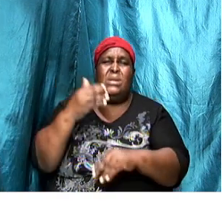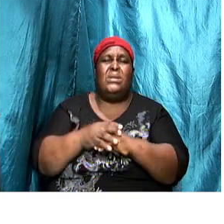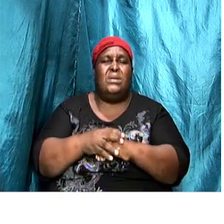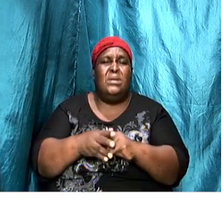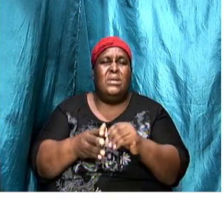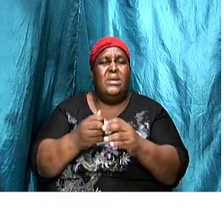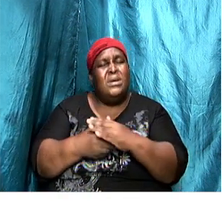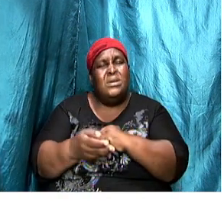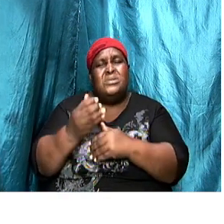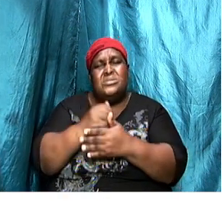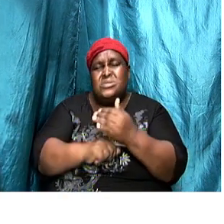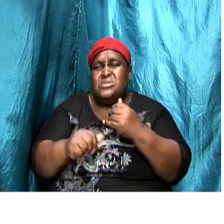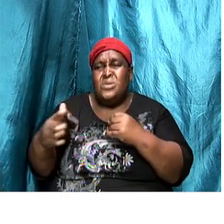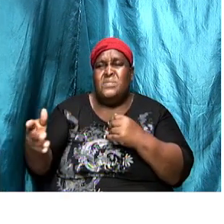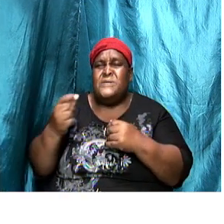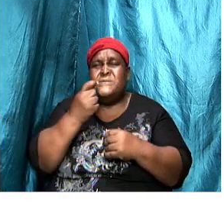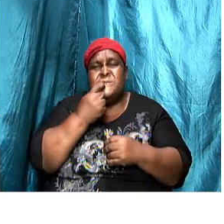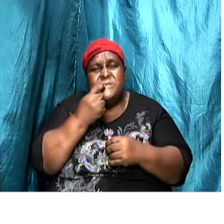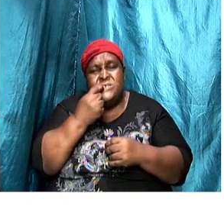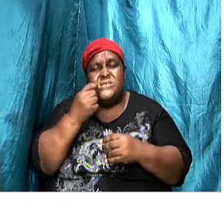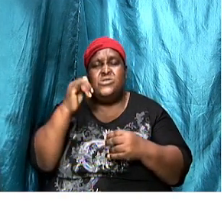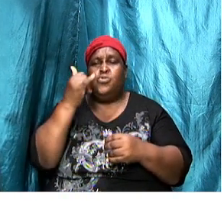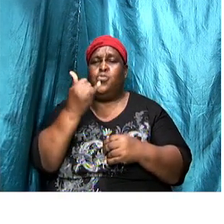was something that was seriously wrong